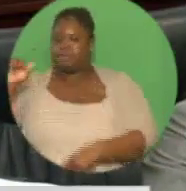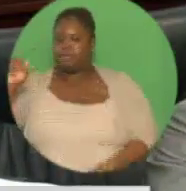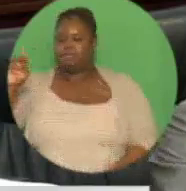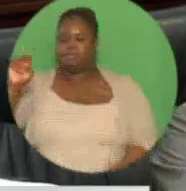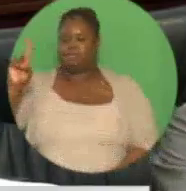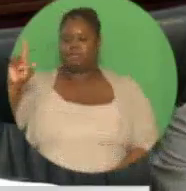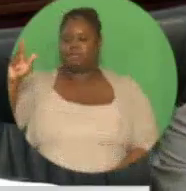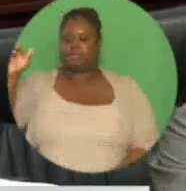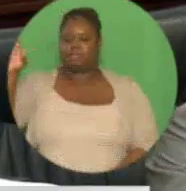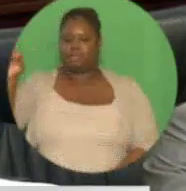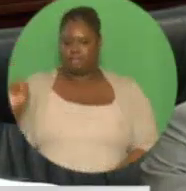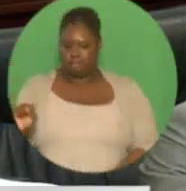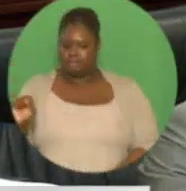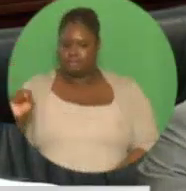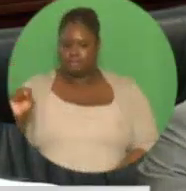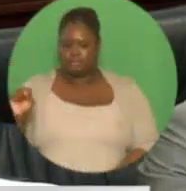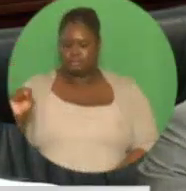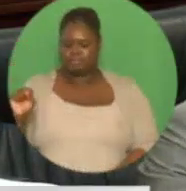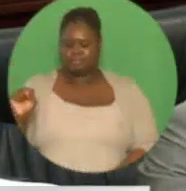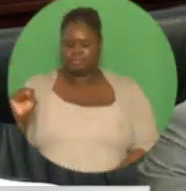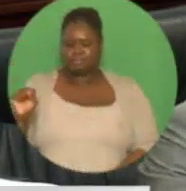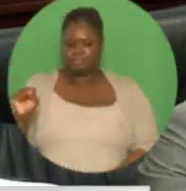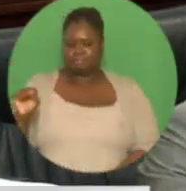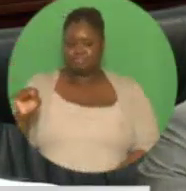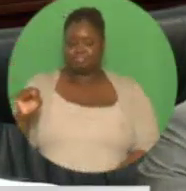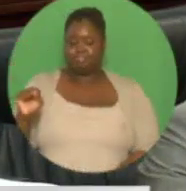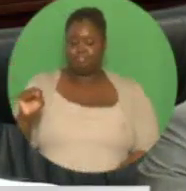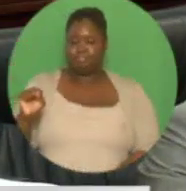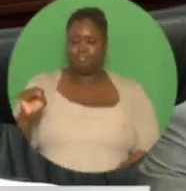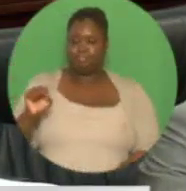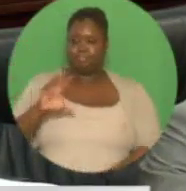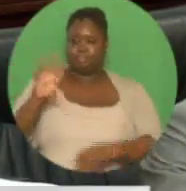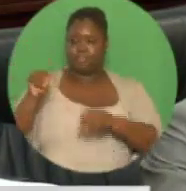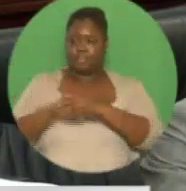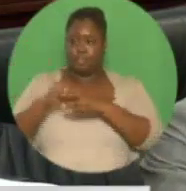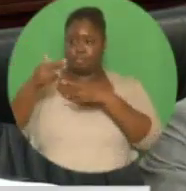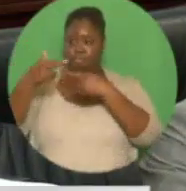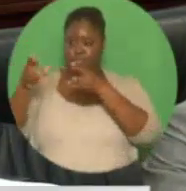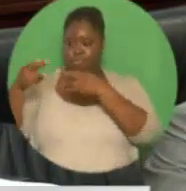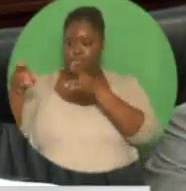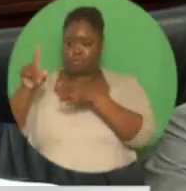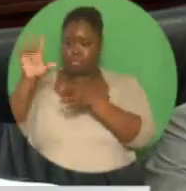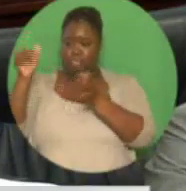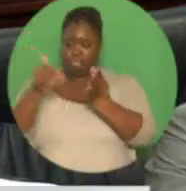resort will have approximately 1,000 rooms and up to